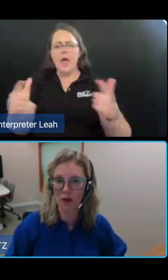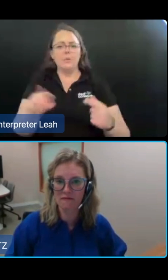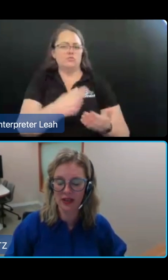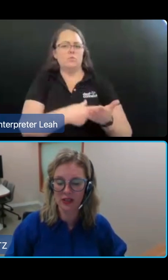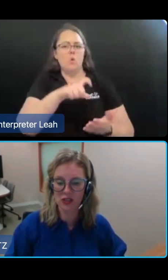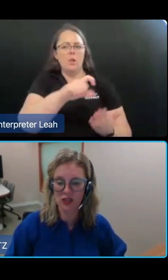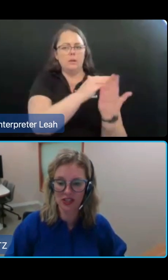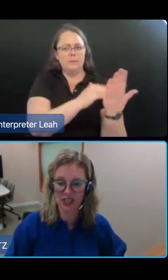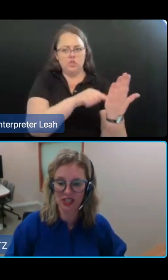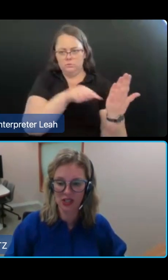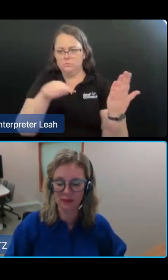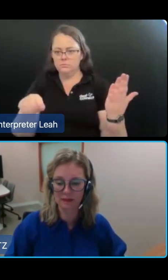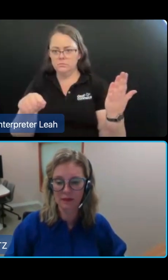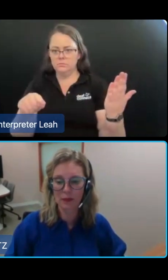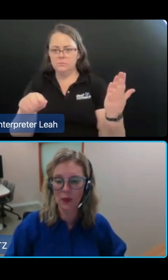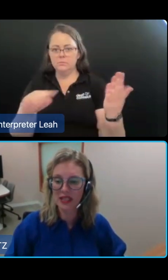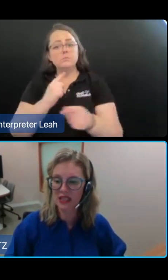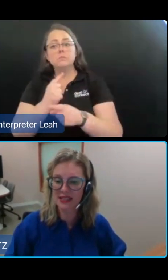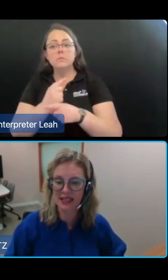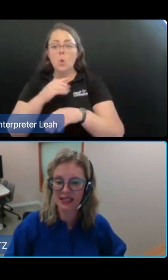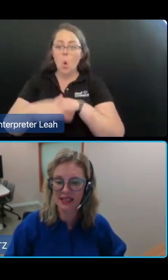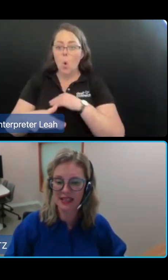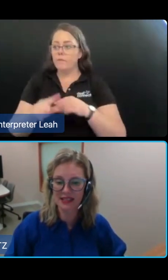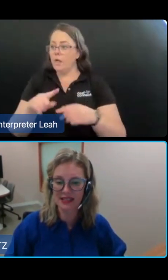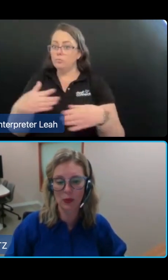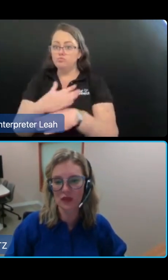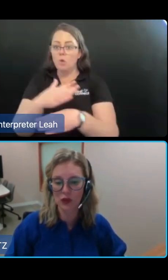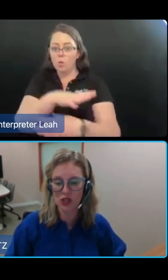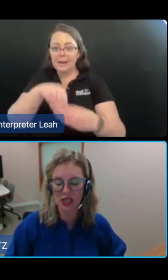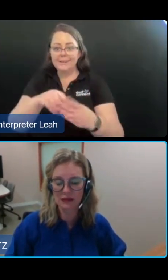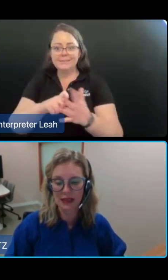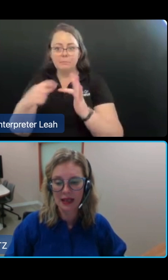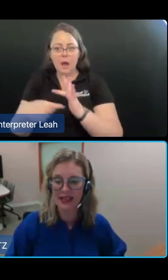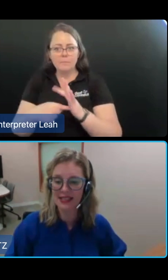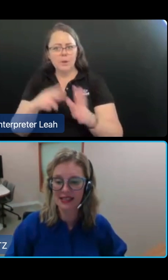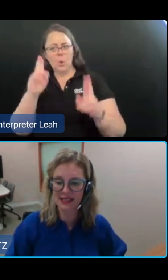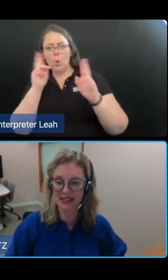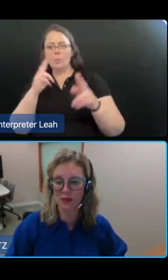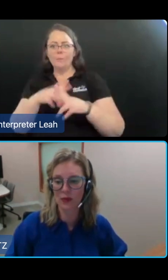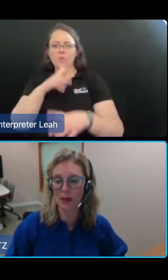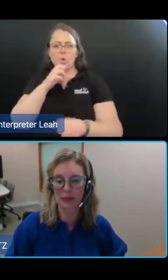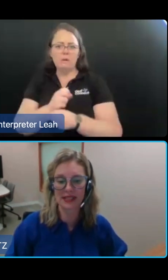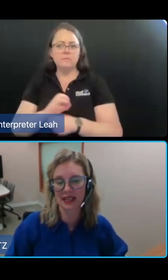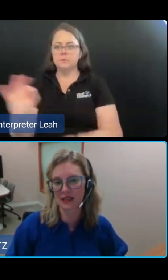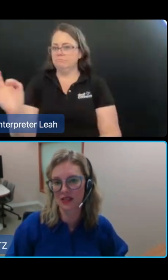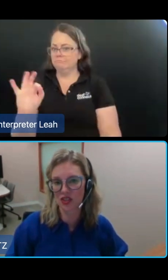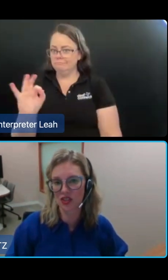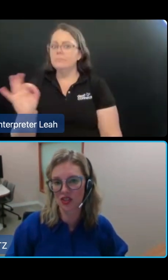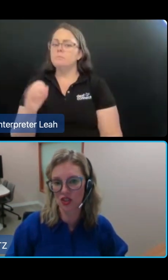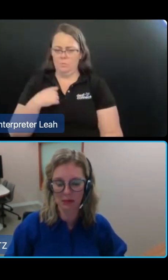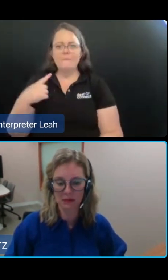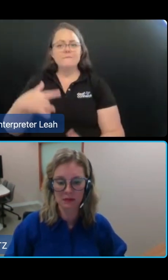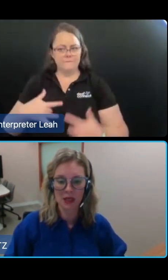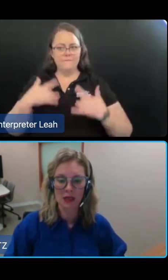is not a common feature of legislation, but we think it sets important direction for the future and is consistent with public sector